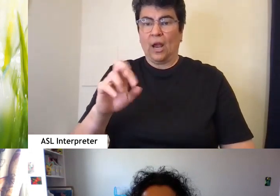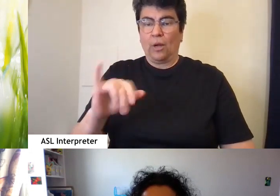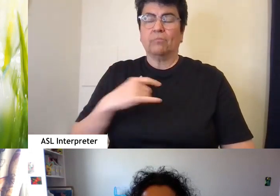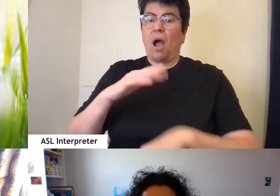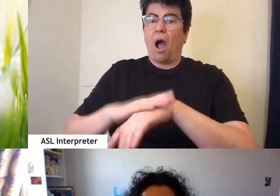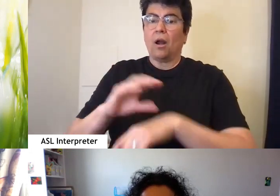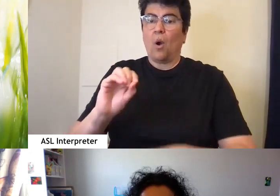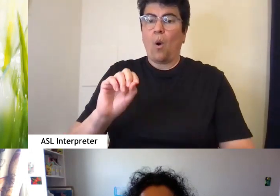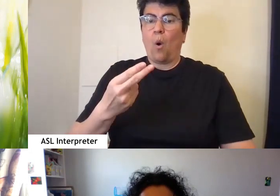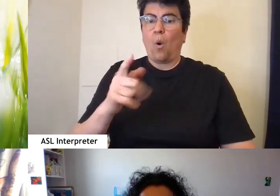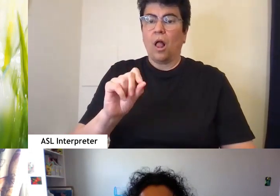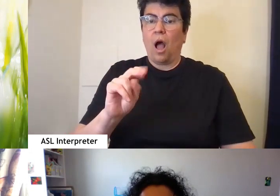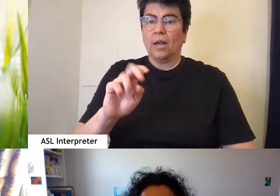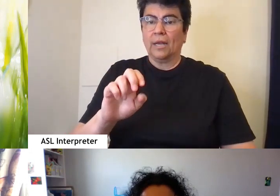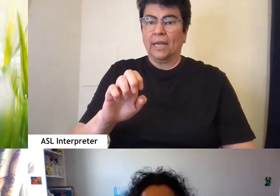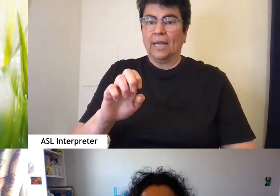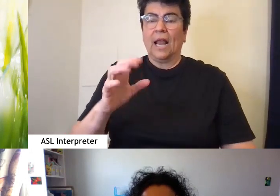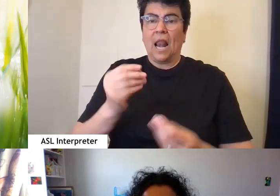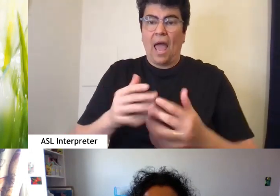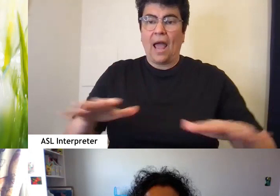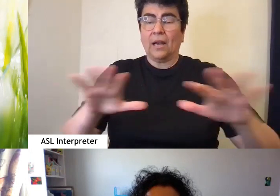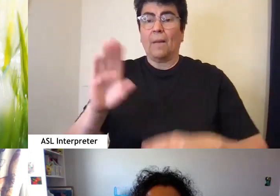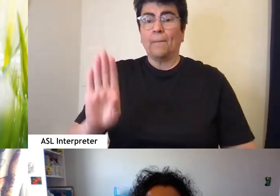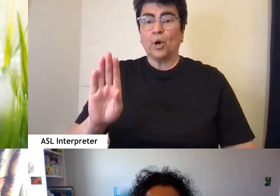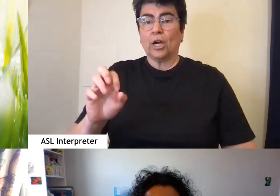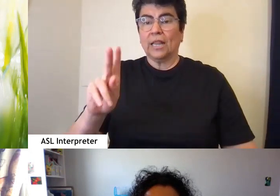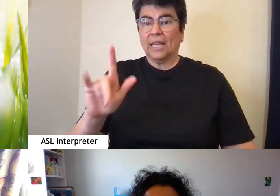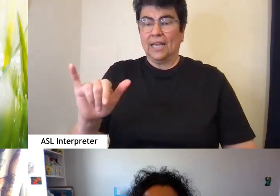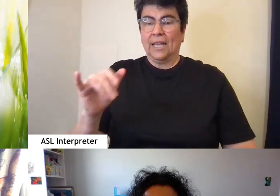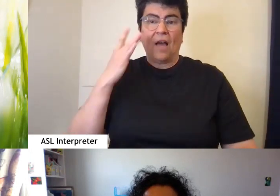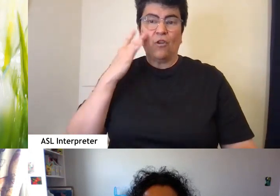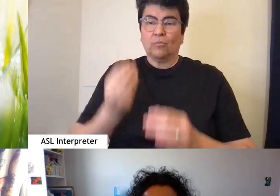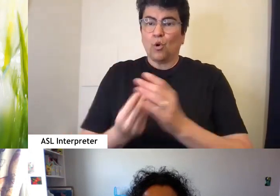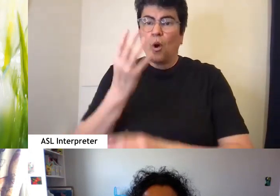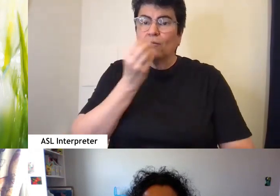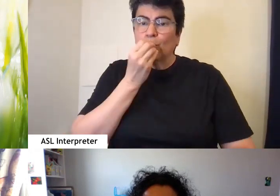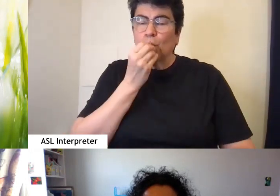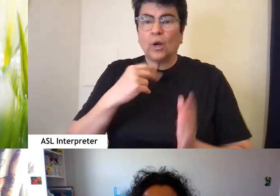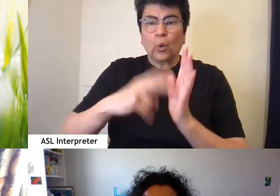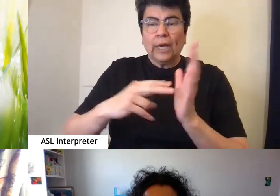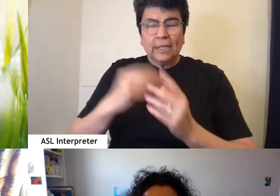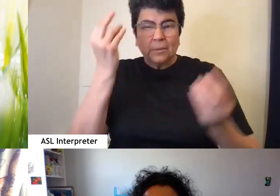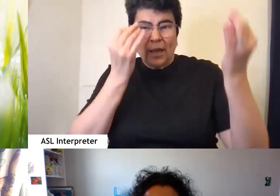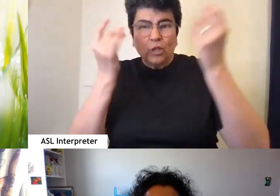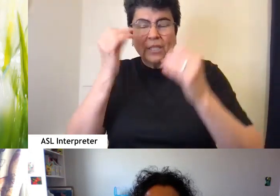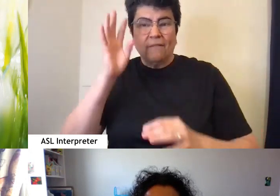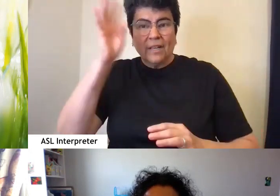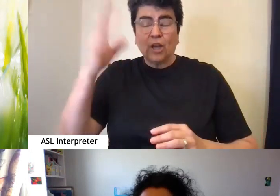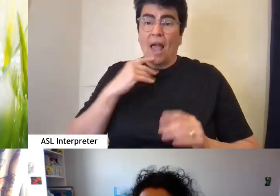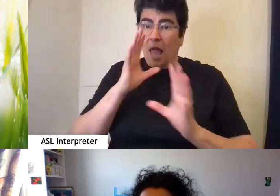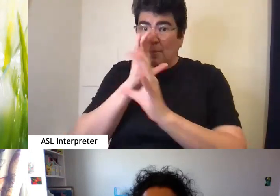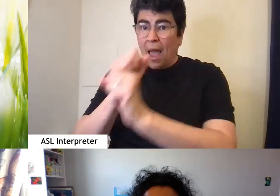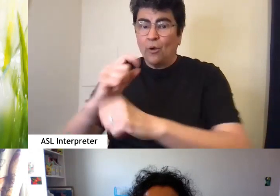so-called Berkeley, California, and love growing food, reading speculative fiction, and admiring